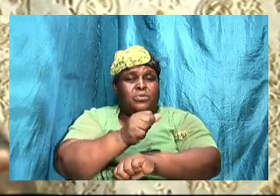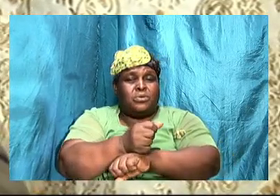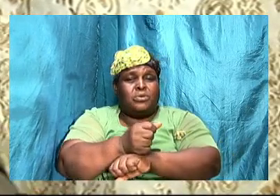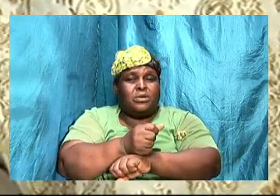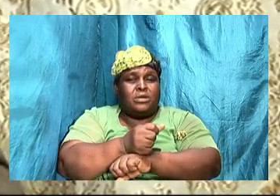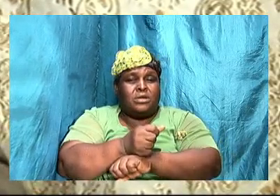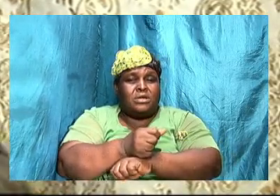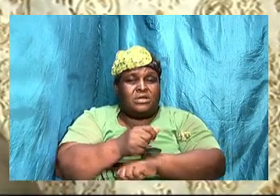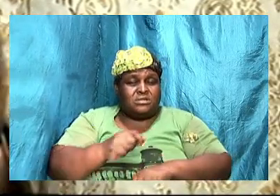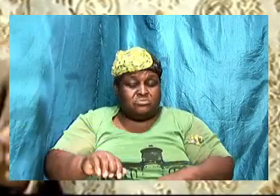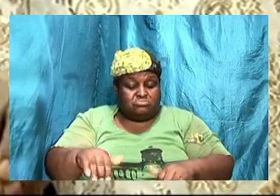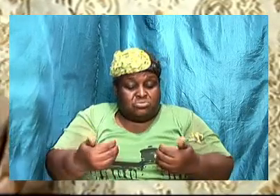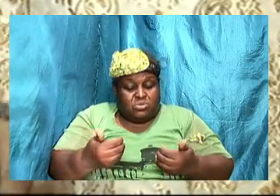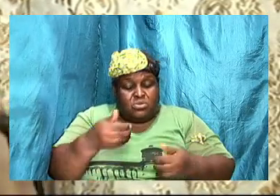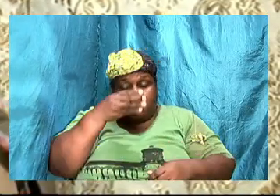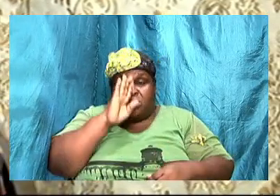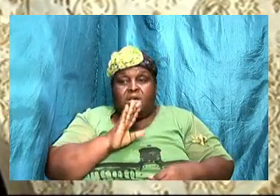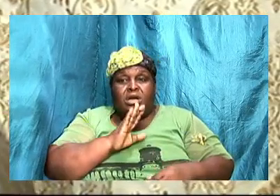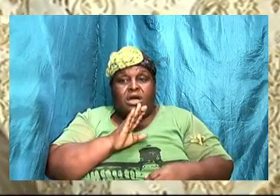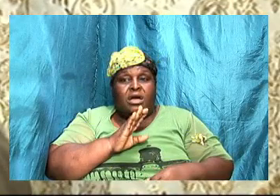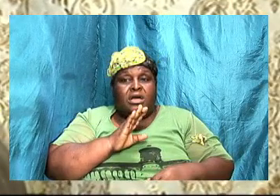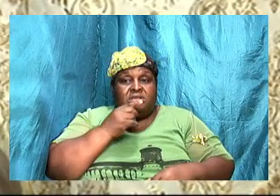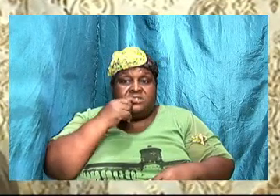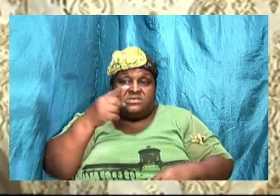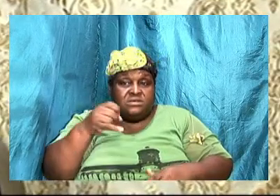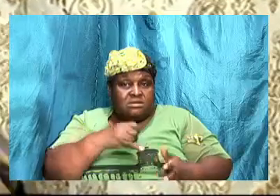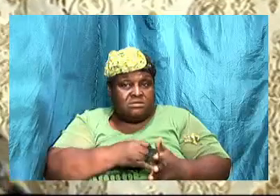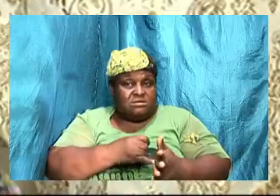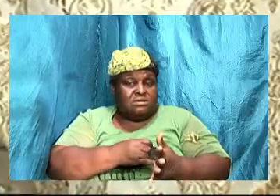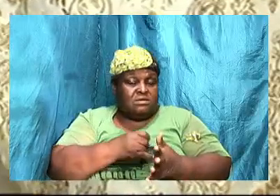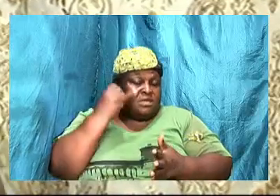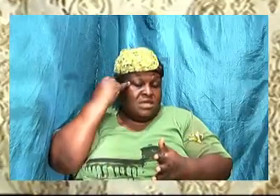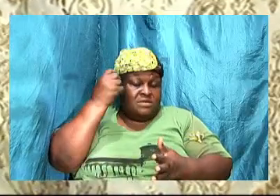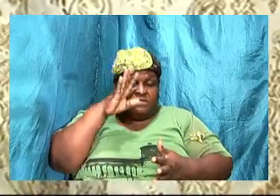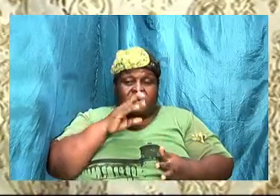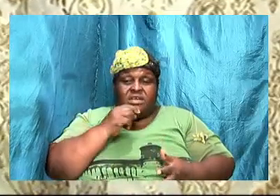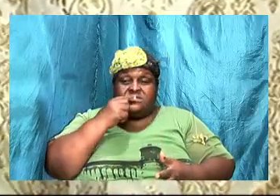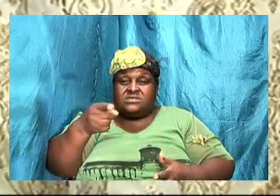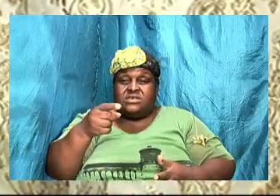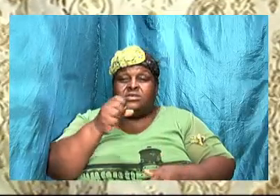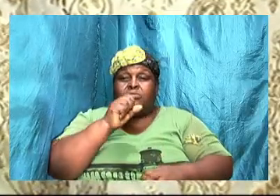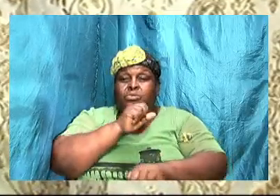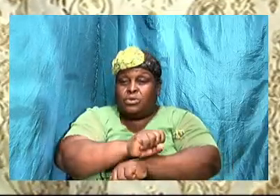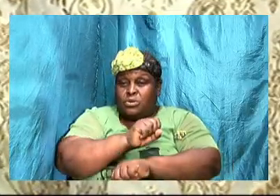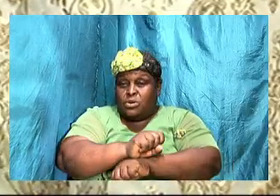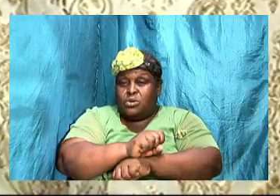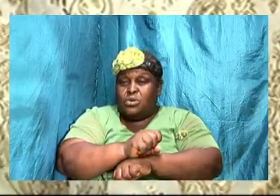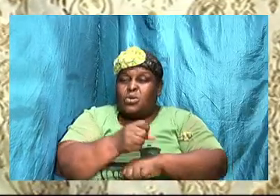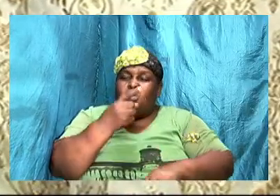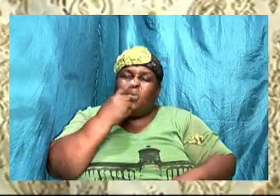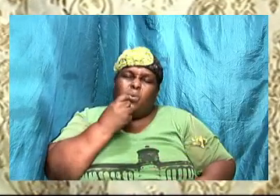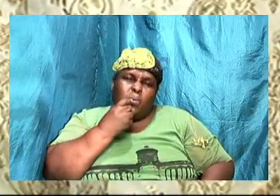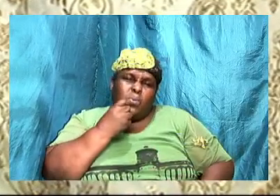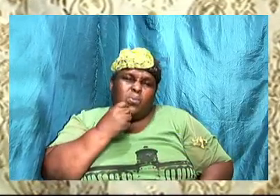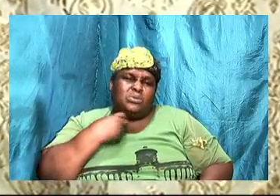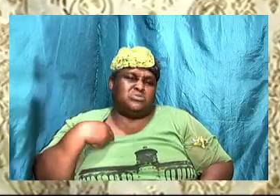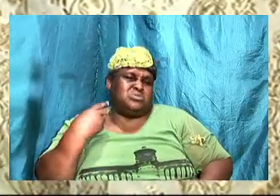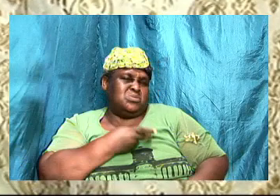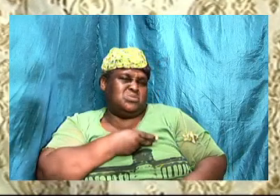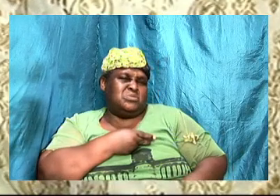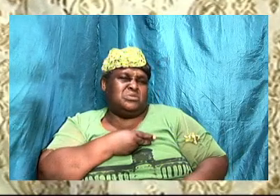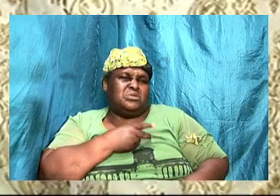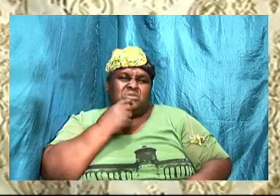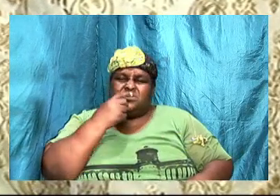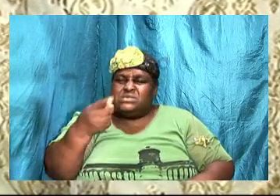it. And if God says that it can work, then who are us to say that it cannot work?